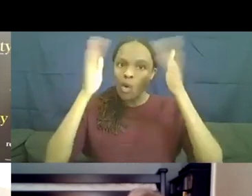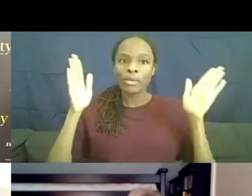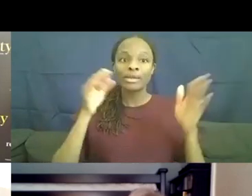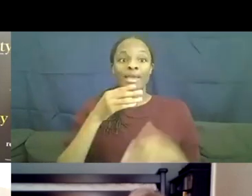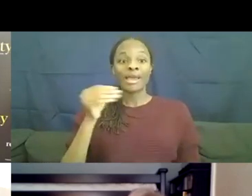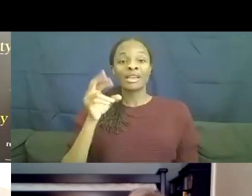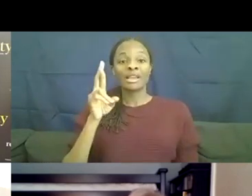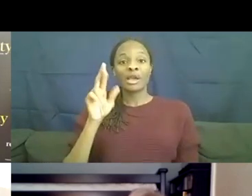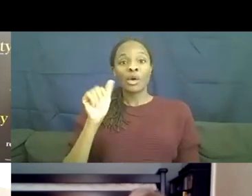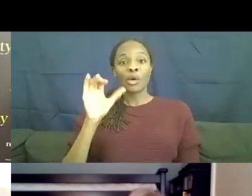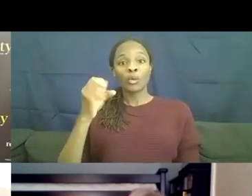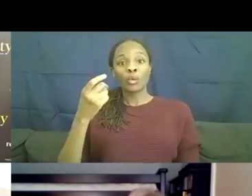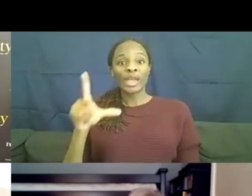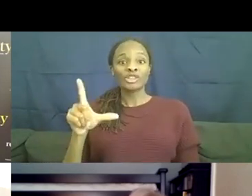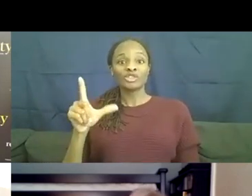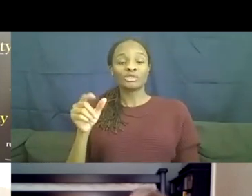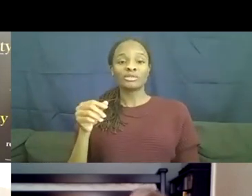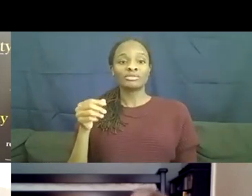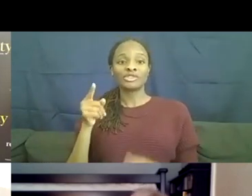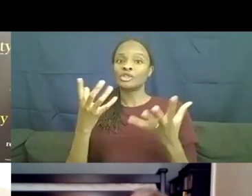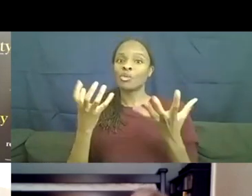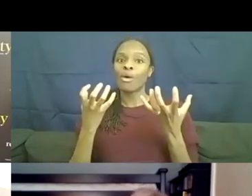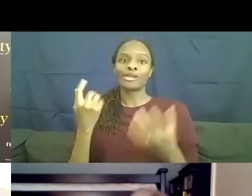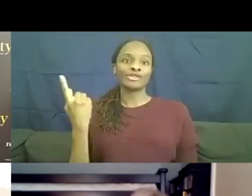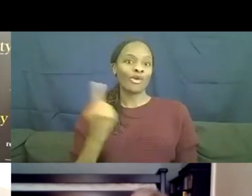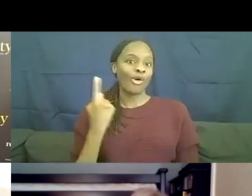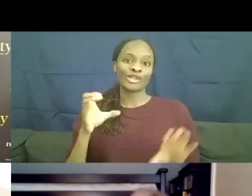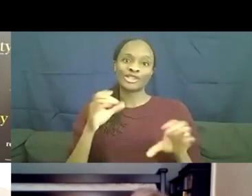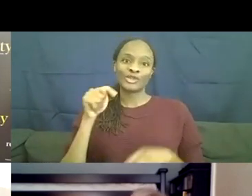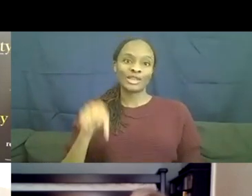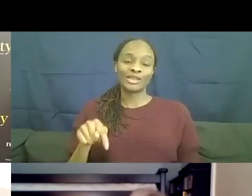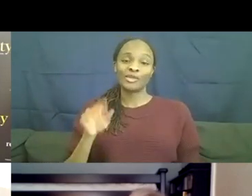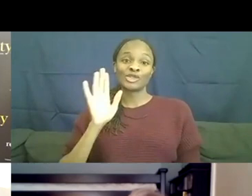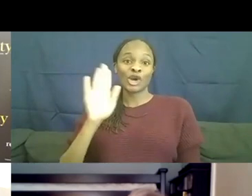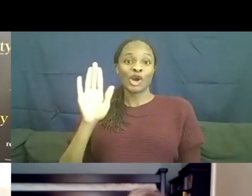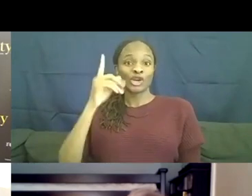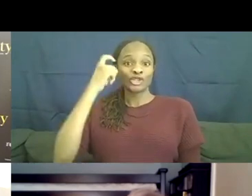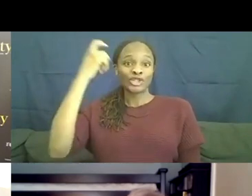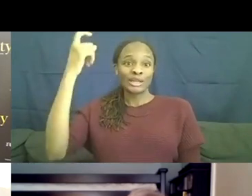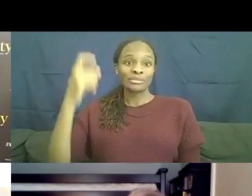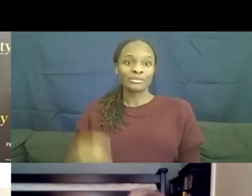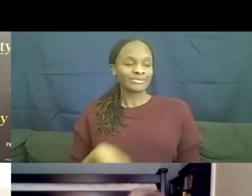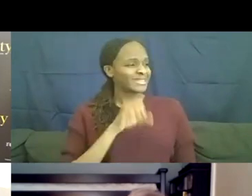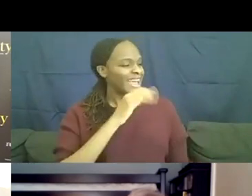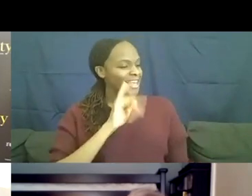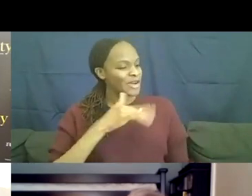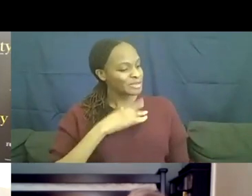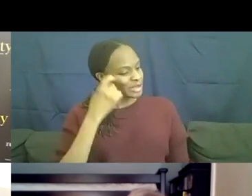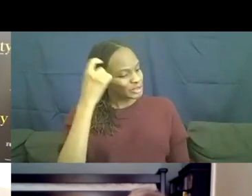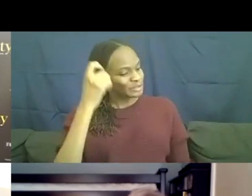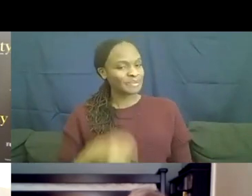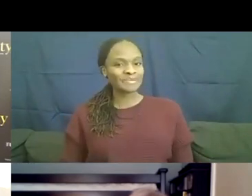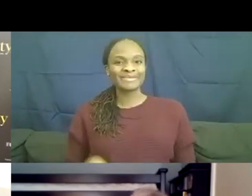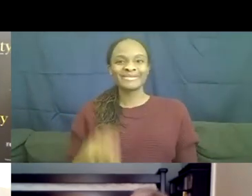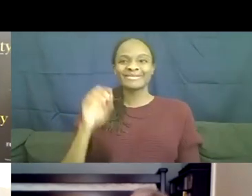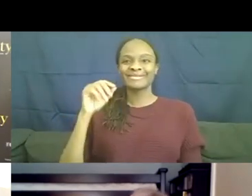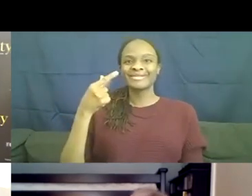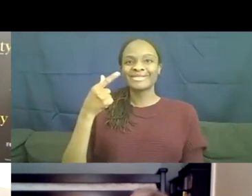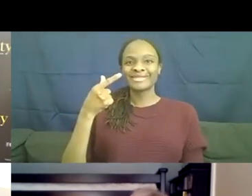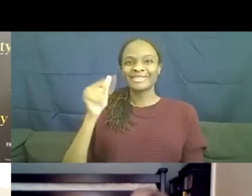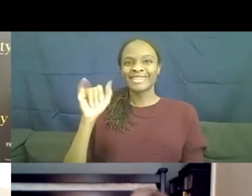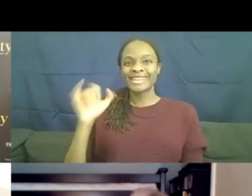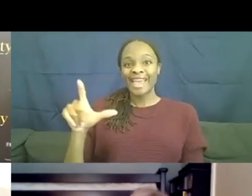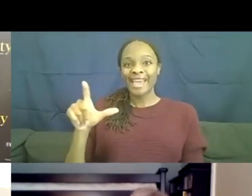really wanted to always do this. And it was her dream. It is my dream. Gail, um, Gail